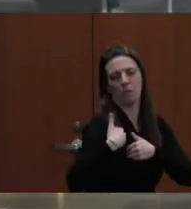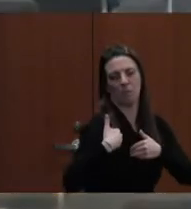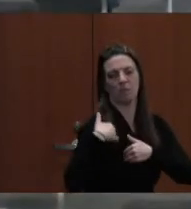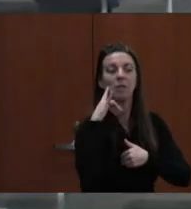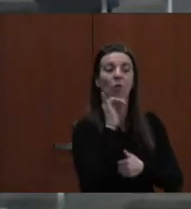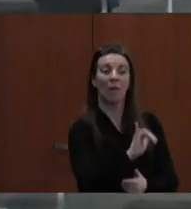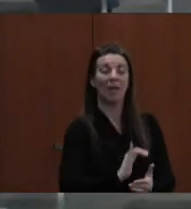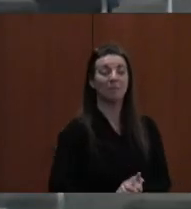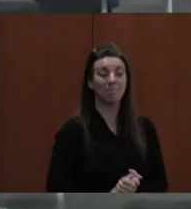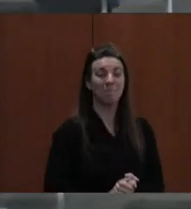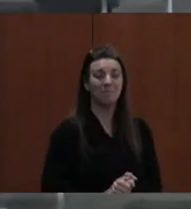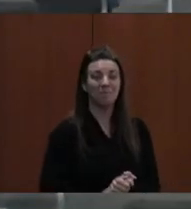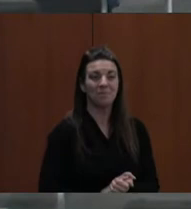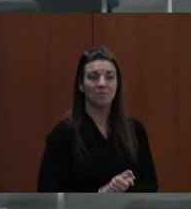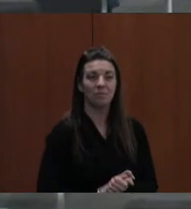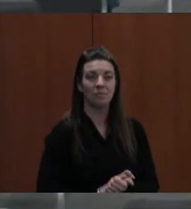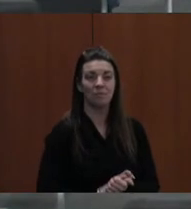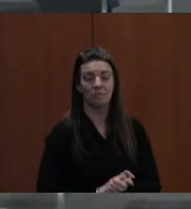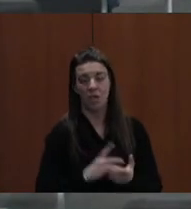I AGREE.